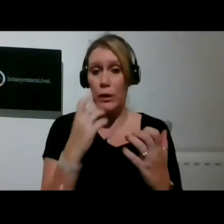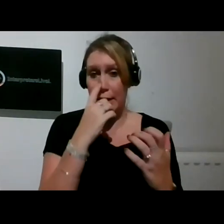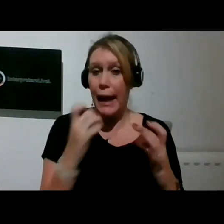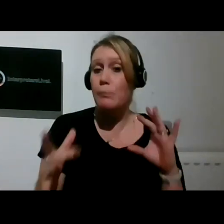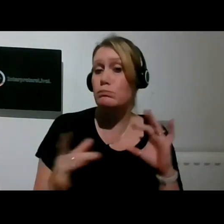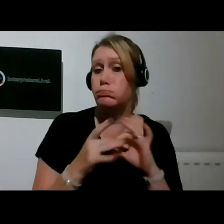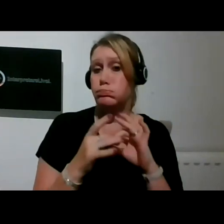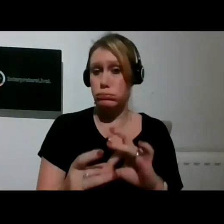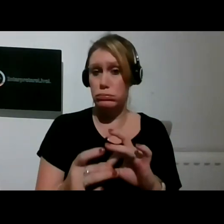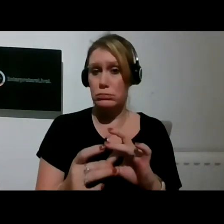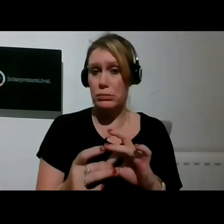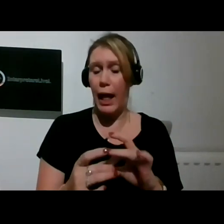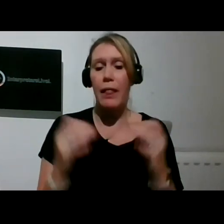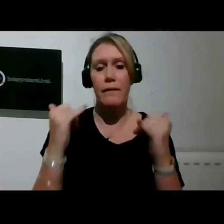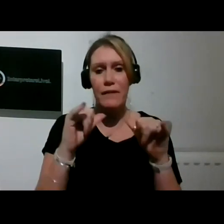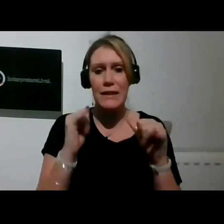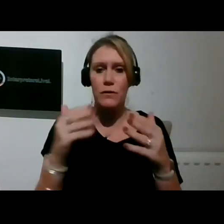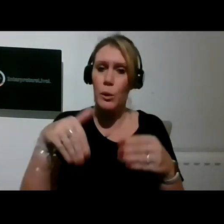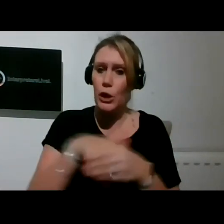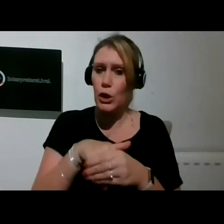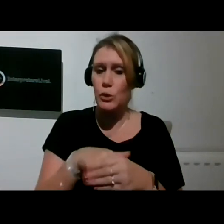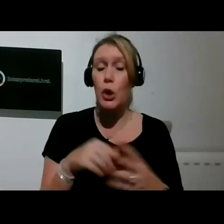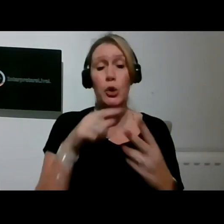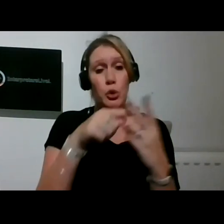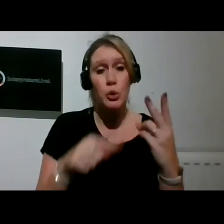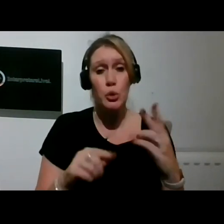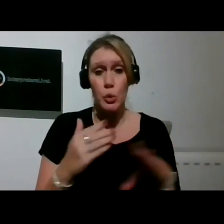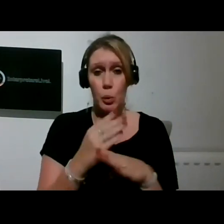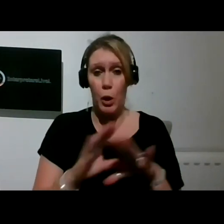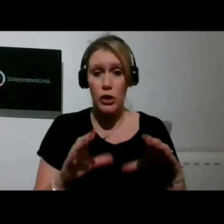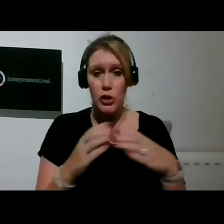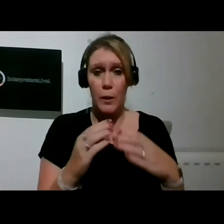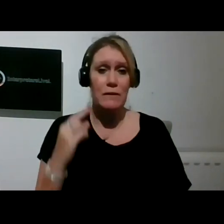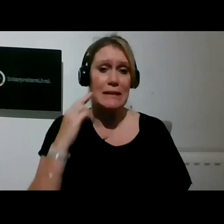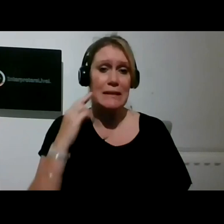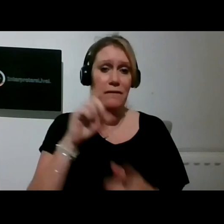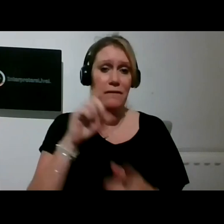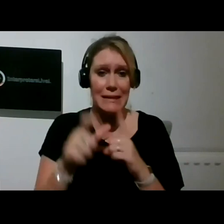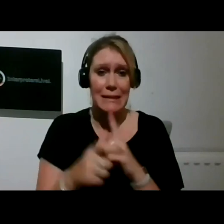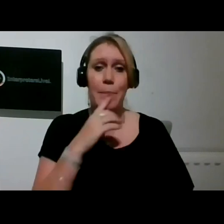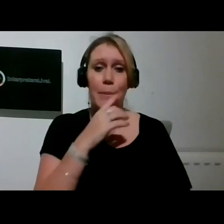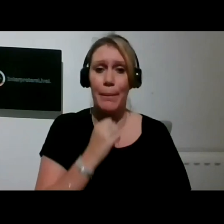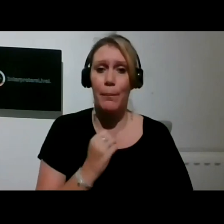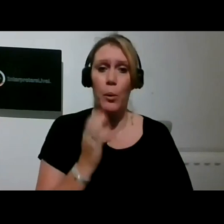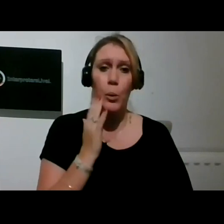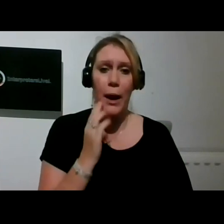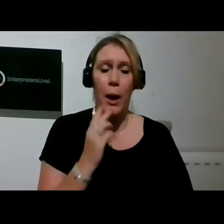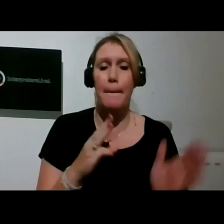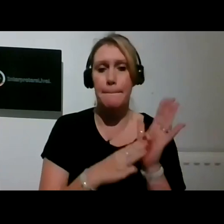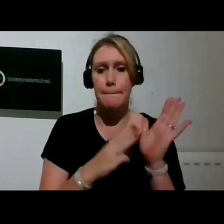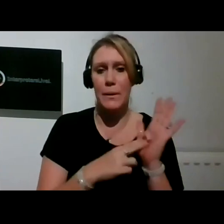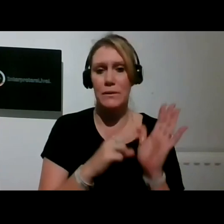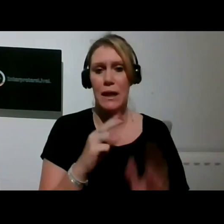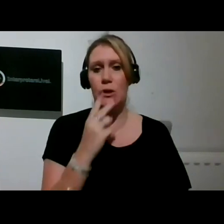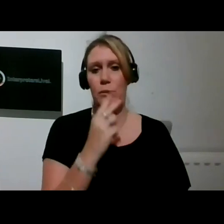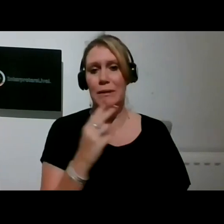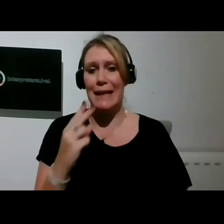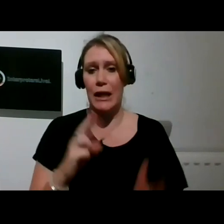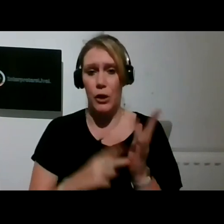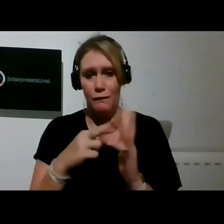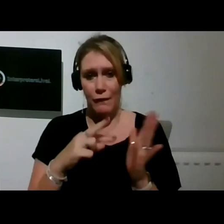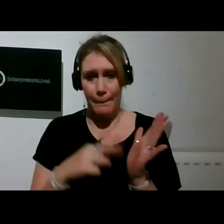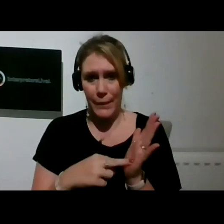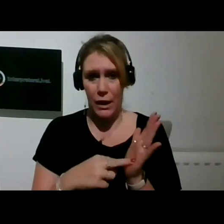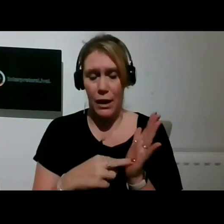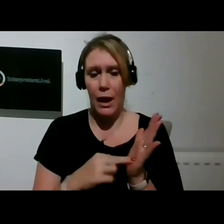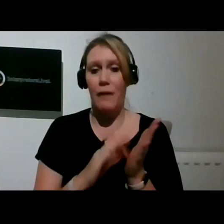includes two workshops for deaf and disabled people on Monday 22nd of November. At 11am Sign